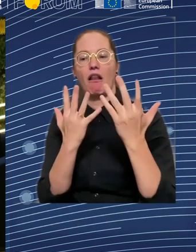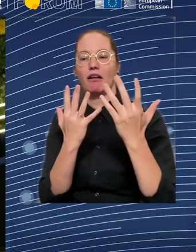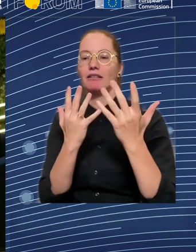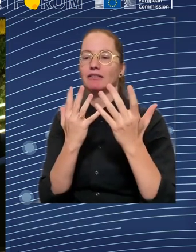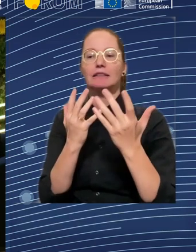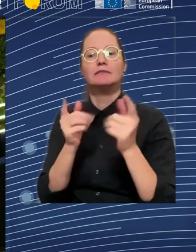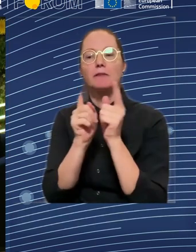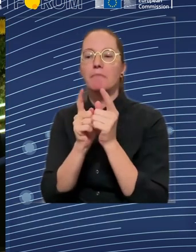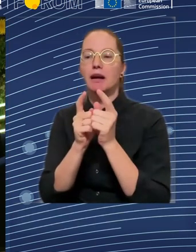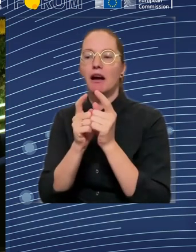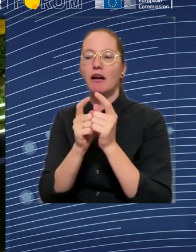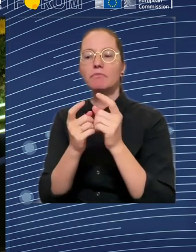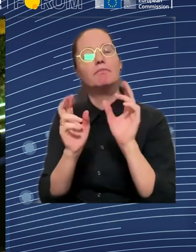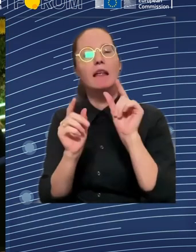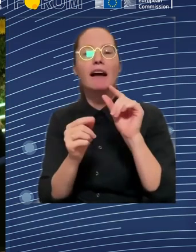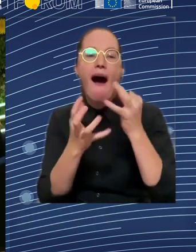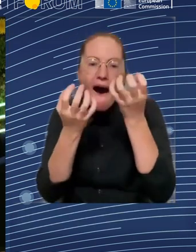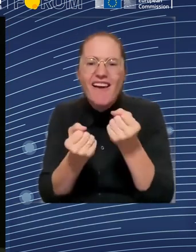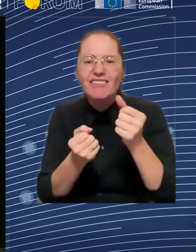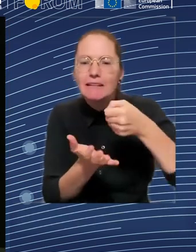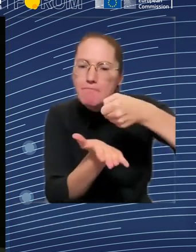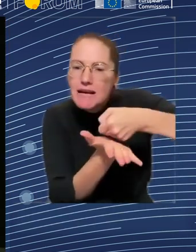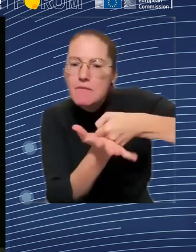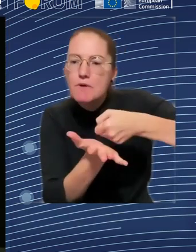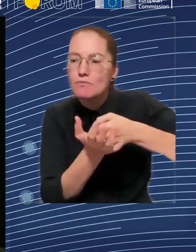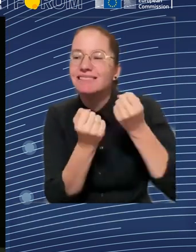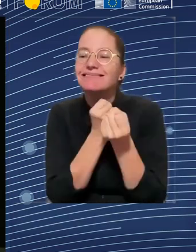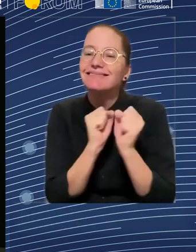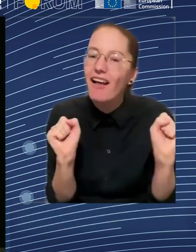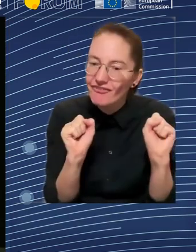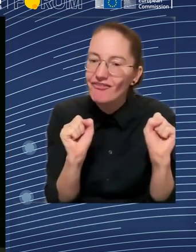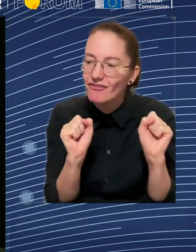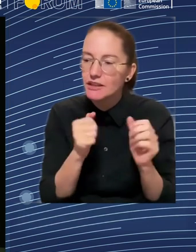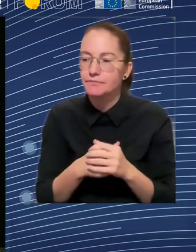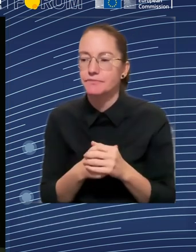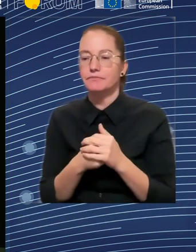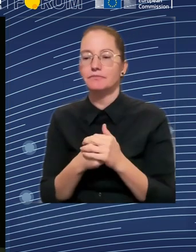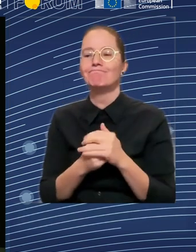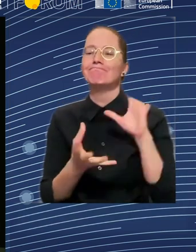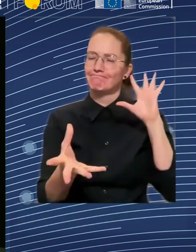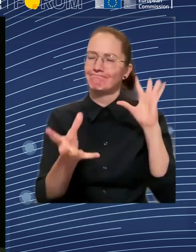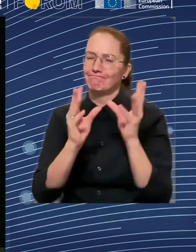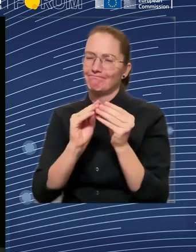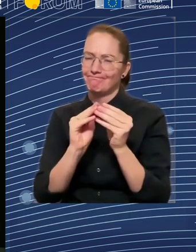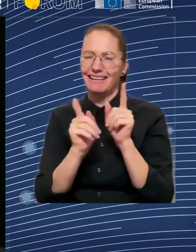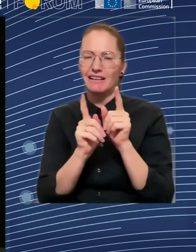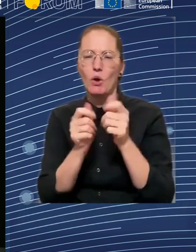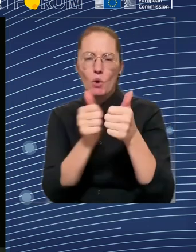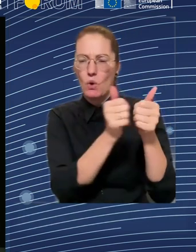prepare European, and act local. Well, thank you. That's something we could probably sign up to.